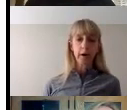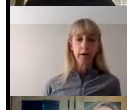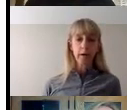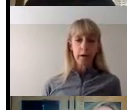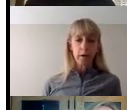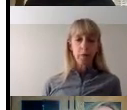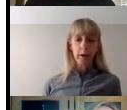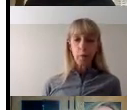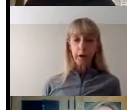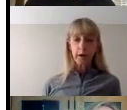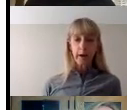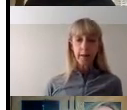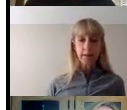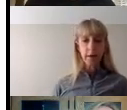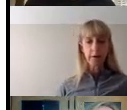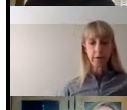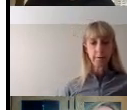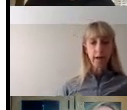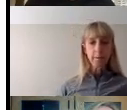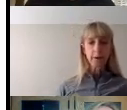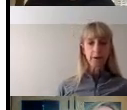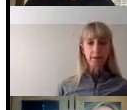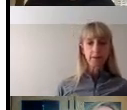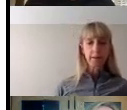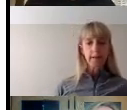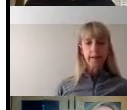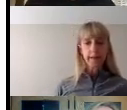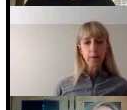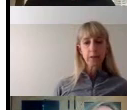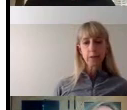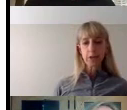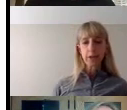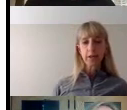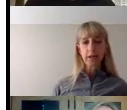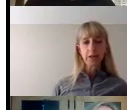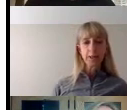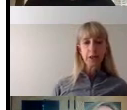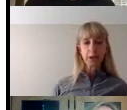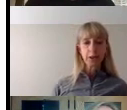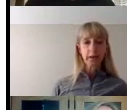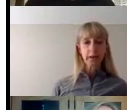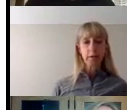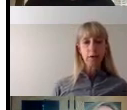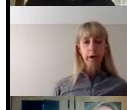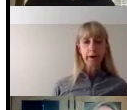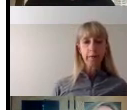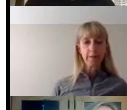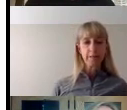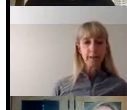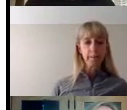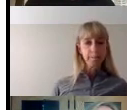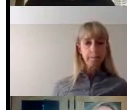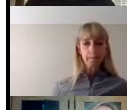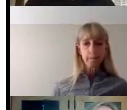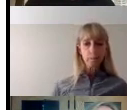America prior to working at the Center for deafblind persons Danny was a special education teacher in Milwaukee and